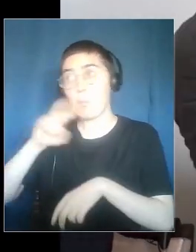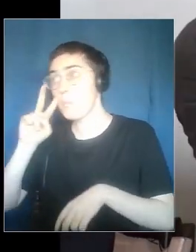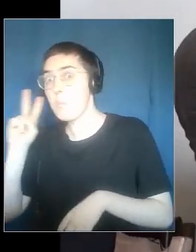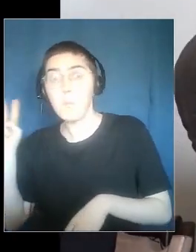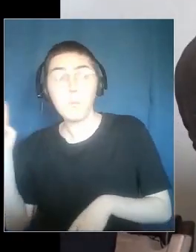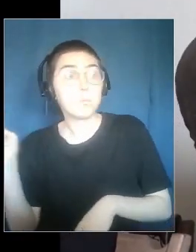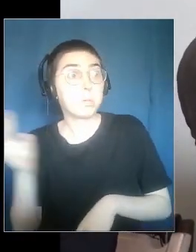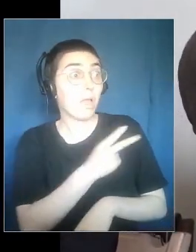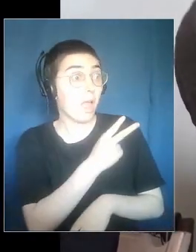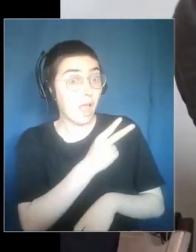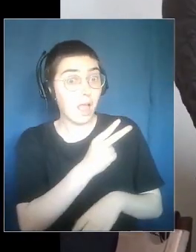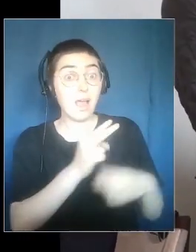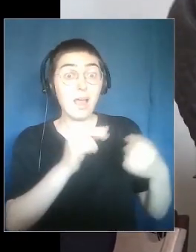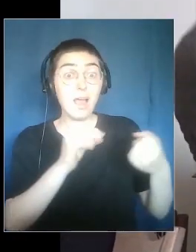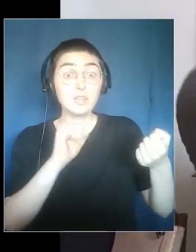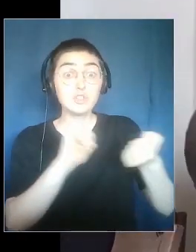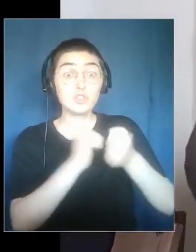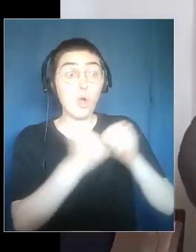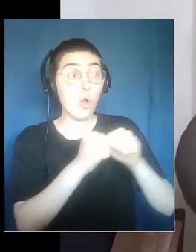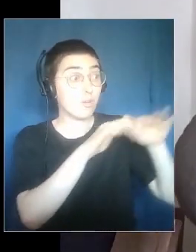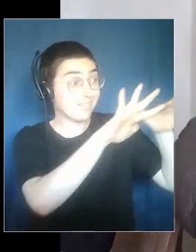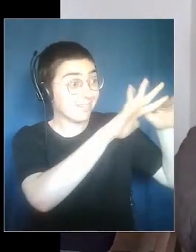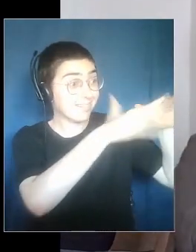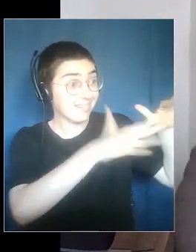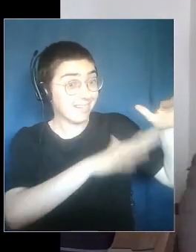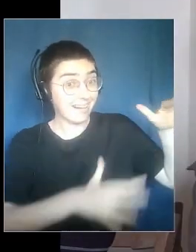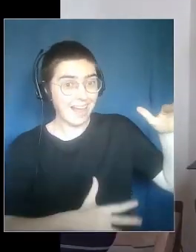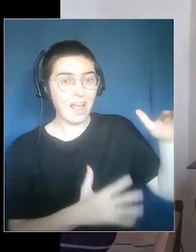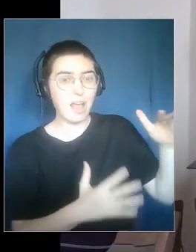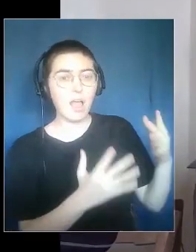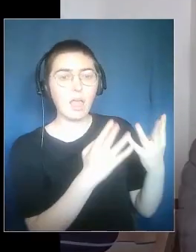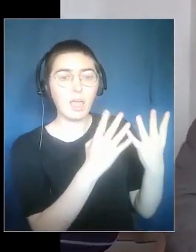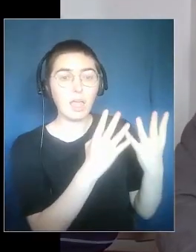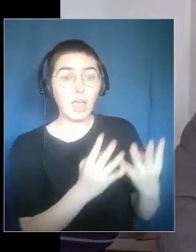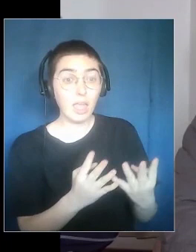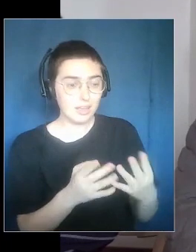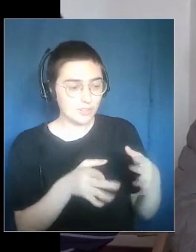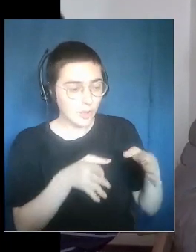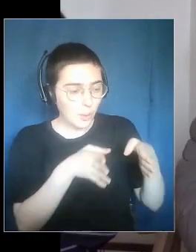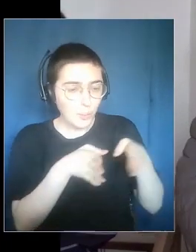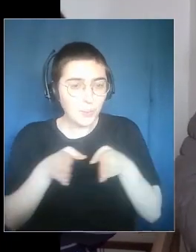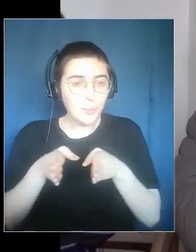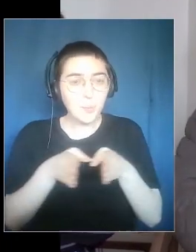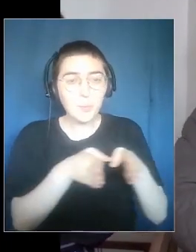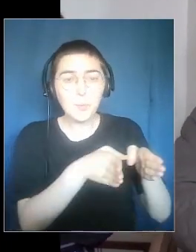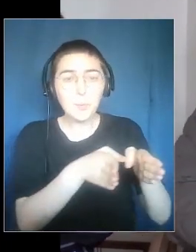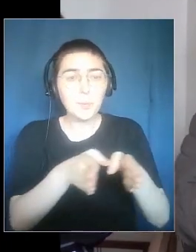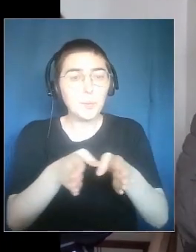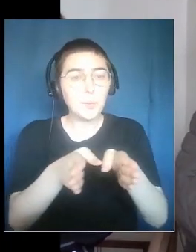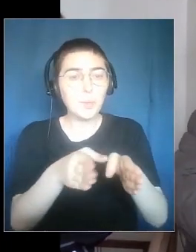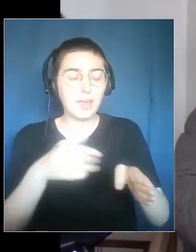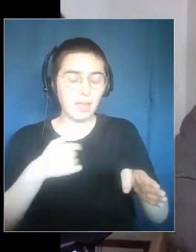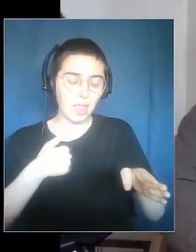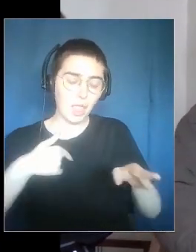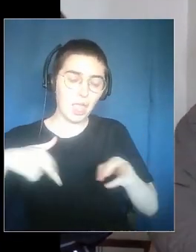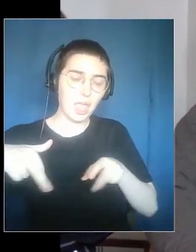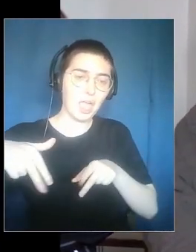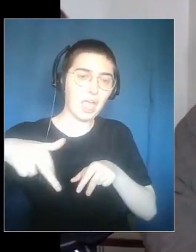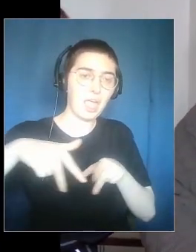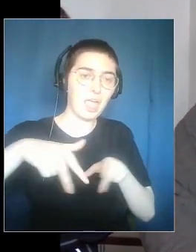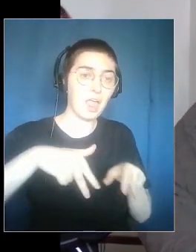the